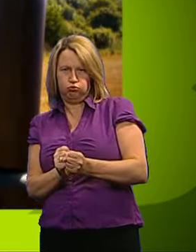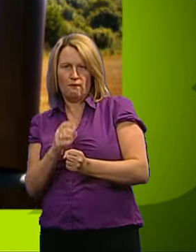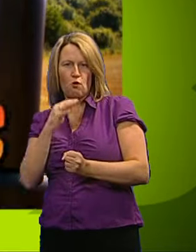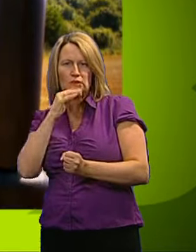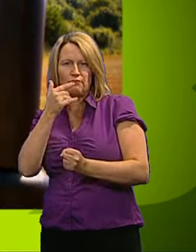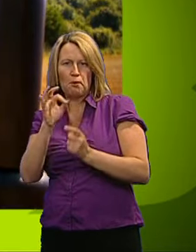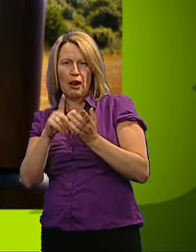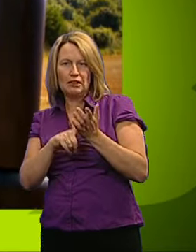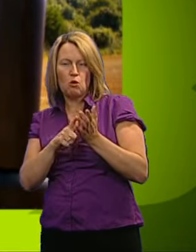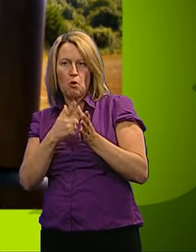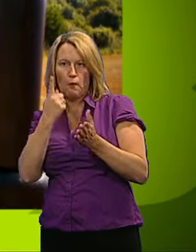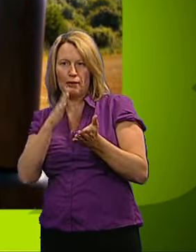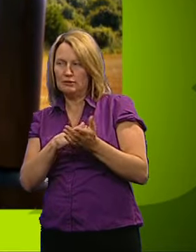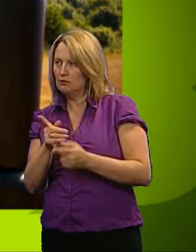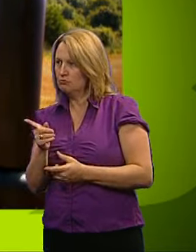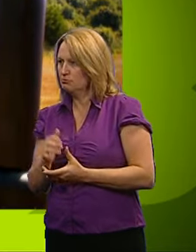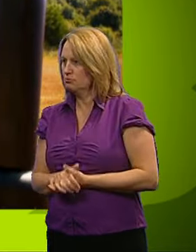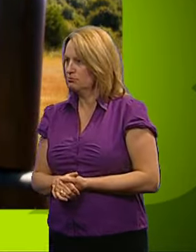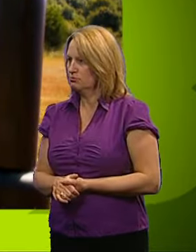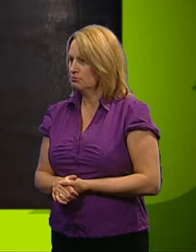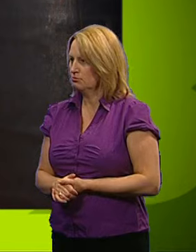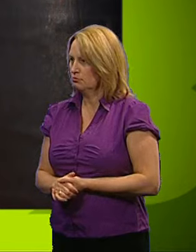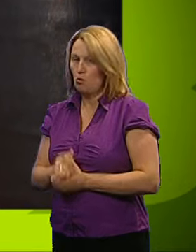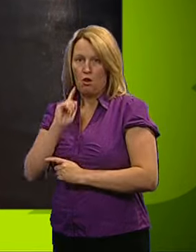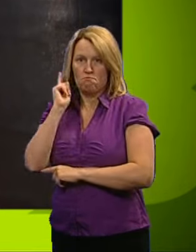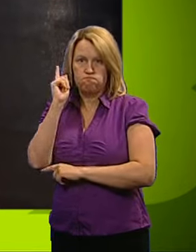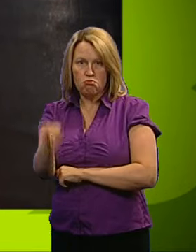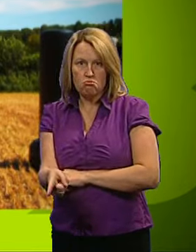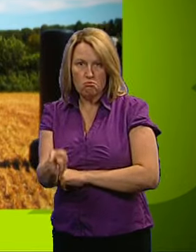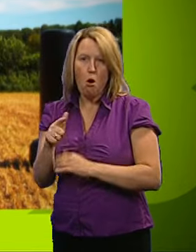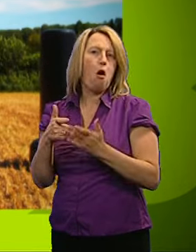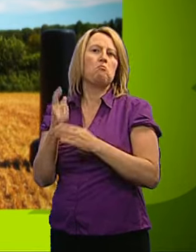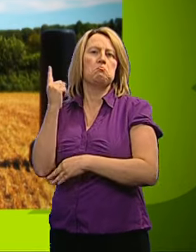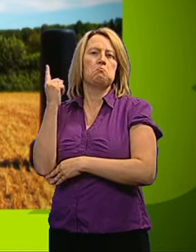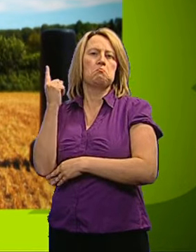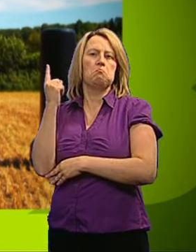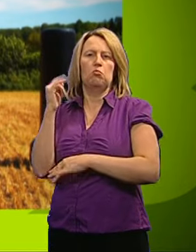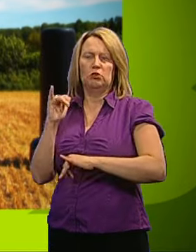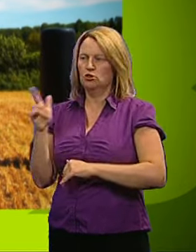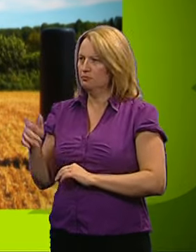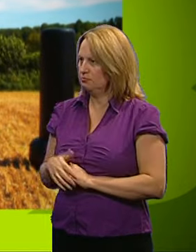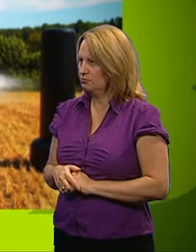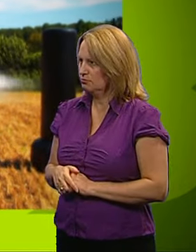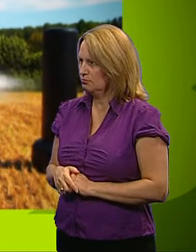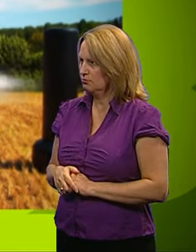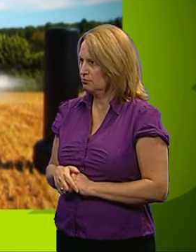to 475 litres a minute. But will this be enough to knock down the punchback?